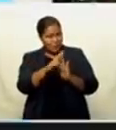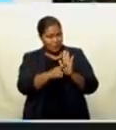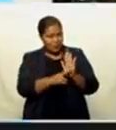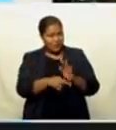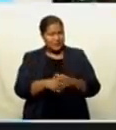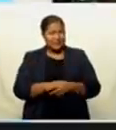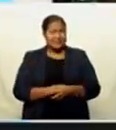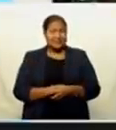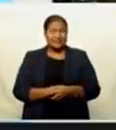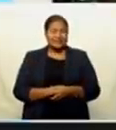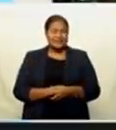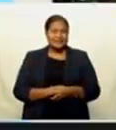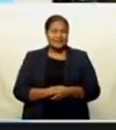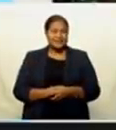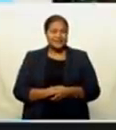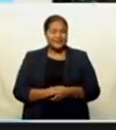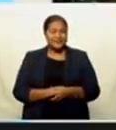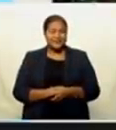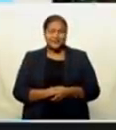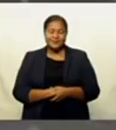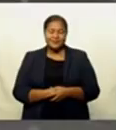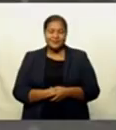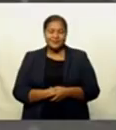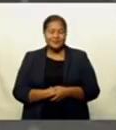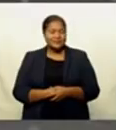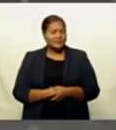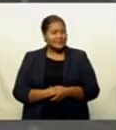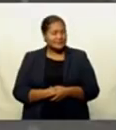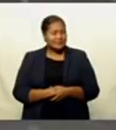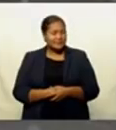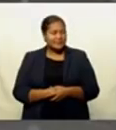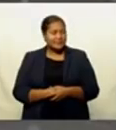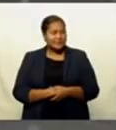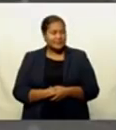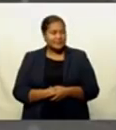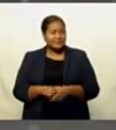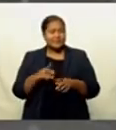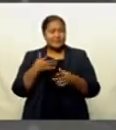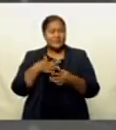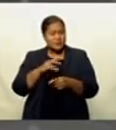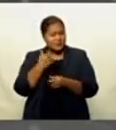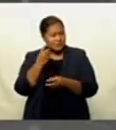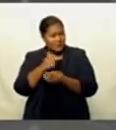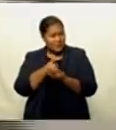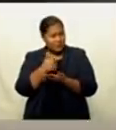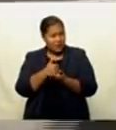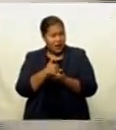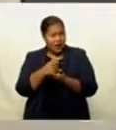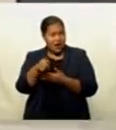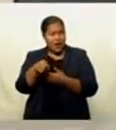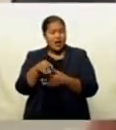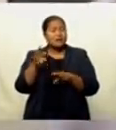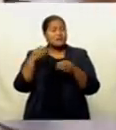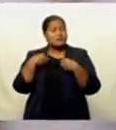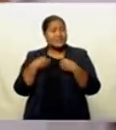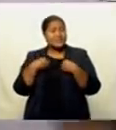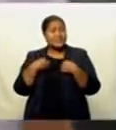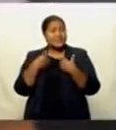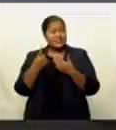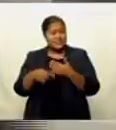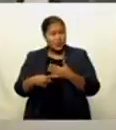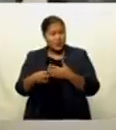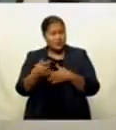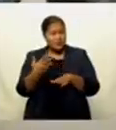doing random checks and ensuring that the businesses are aware of the requirements.